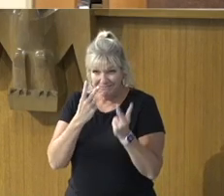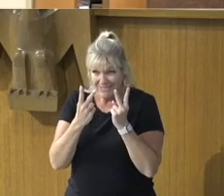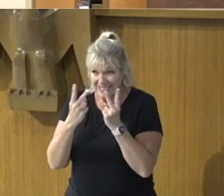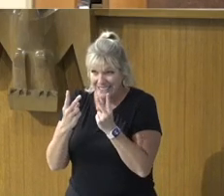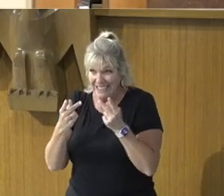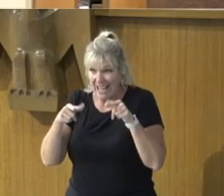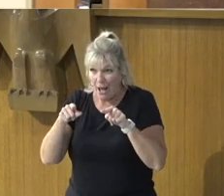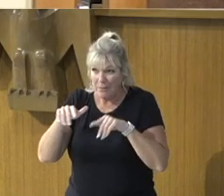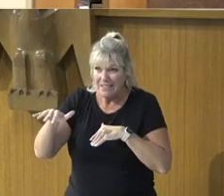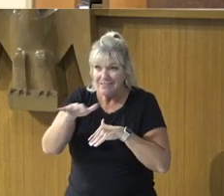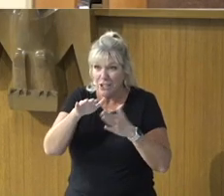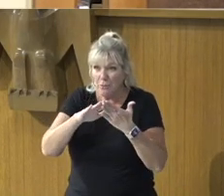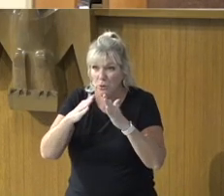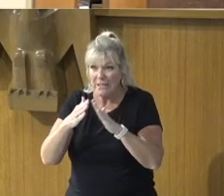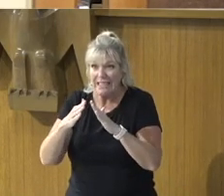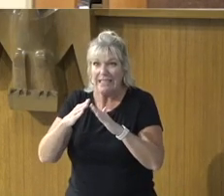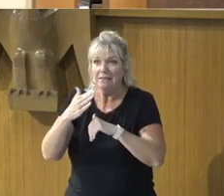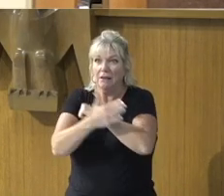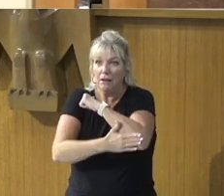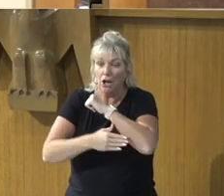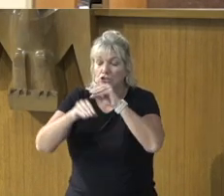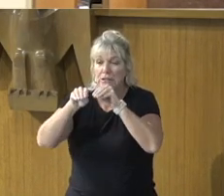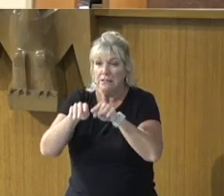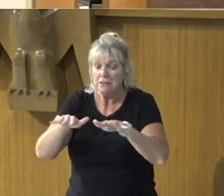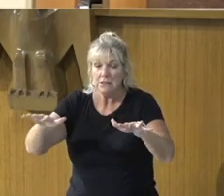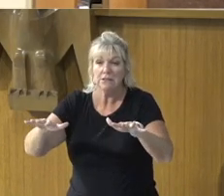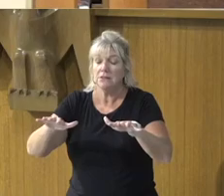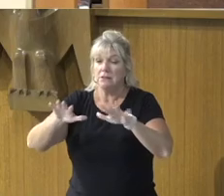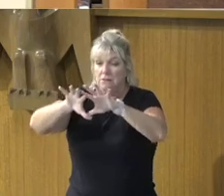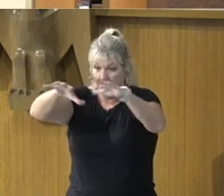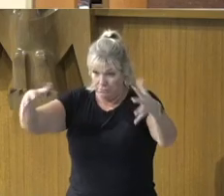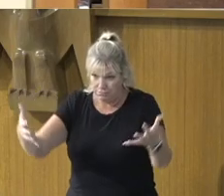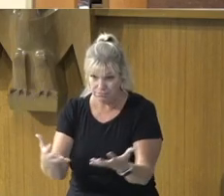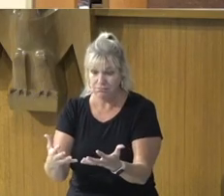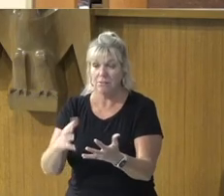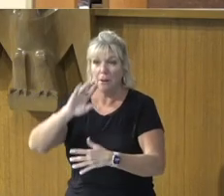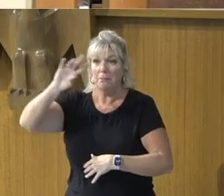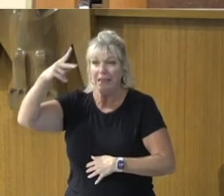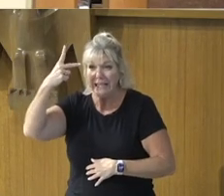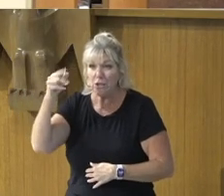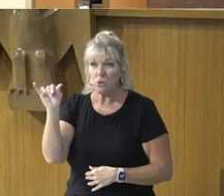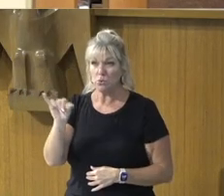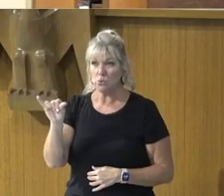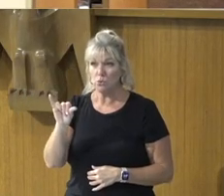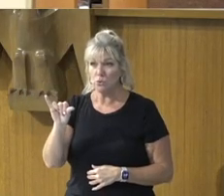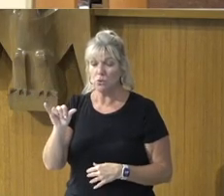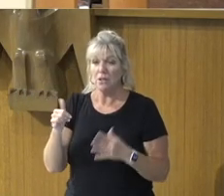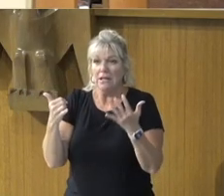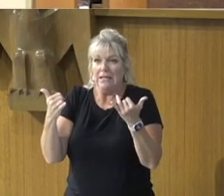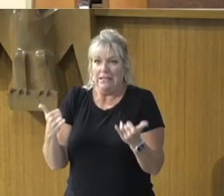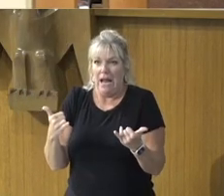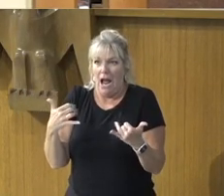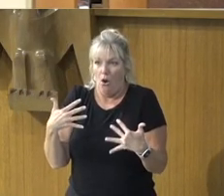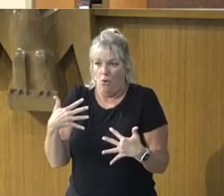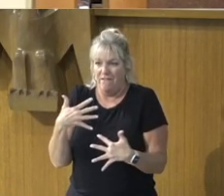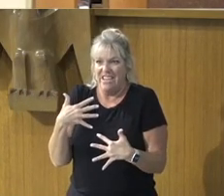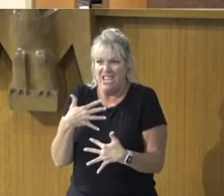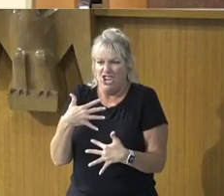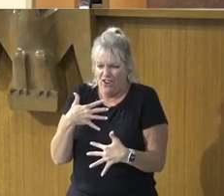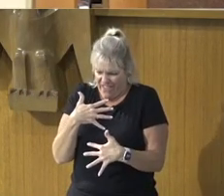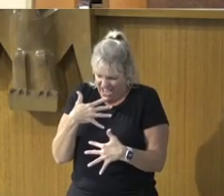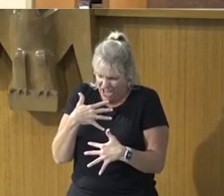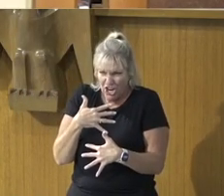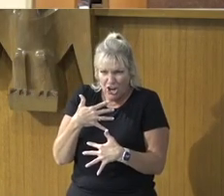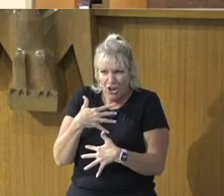And nationally, And internationally, And all the more, Now even politically, Fear ridden, Level, Of all of this,